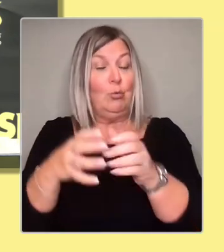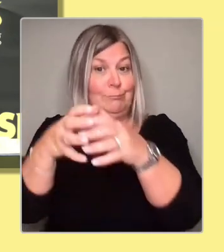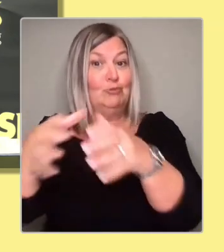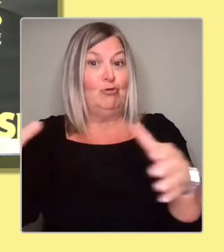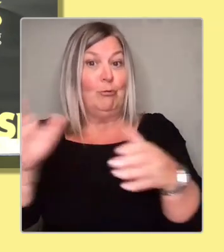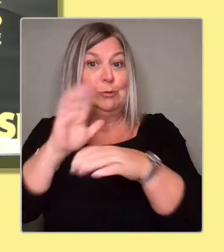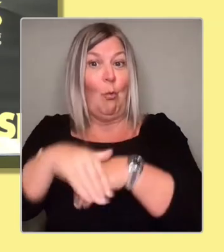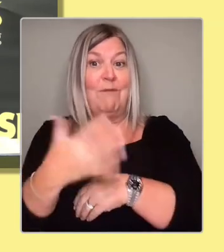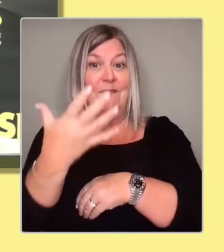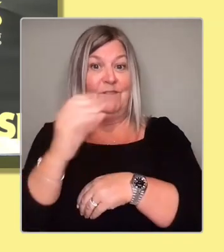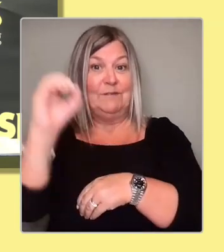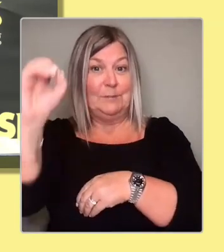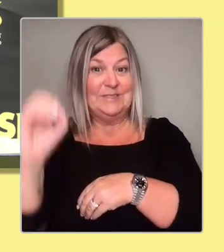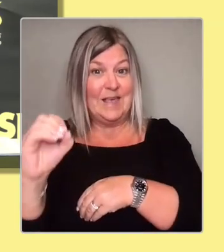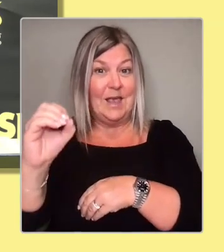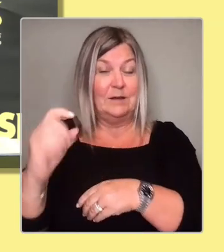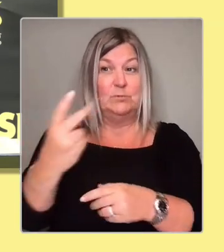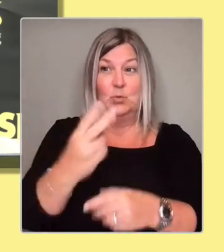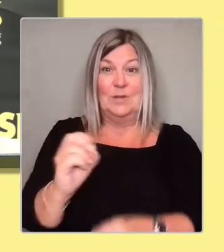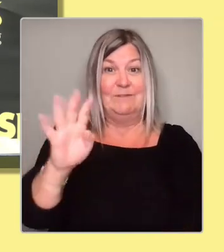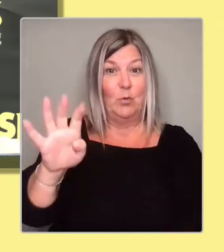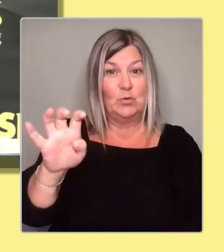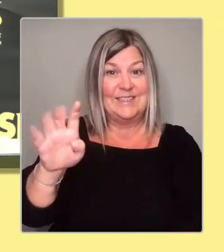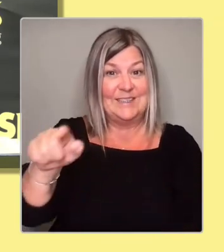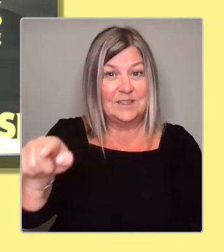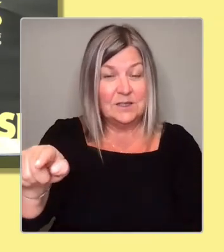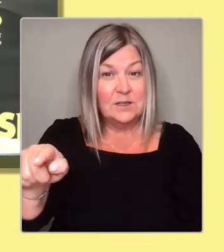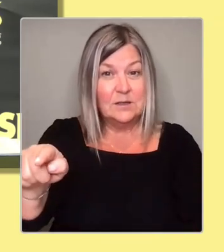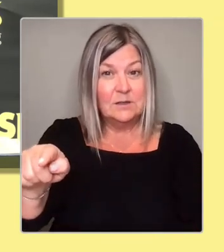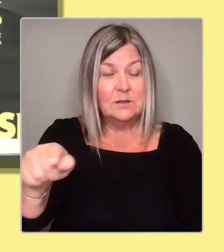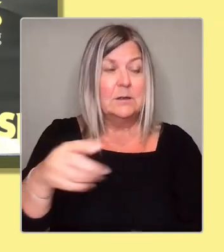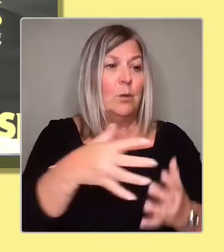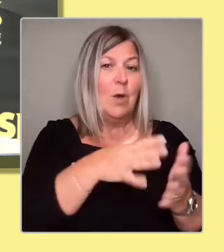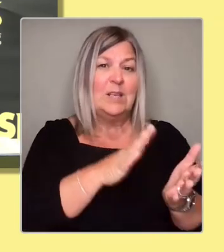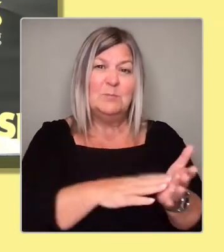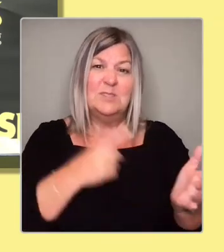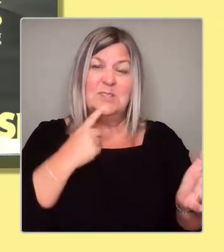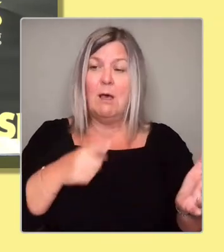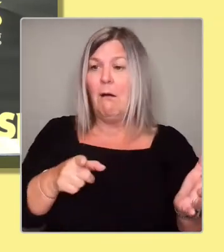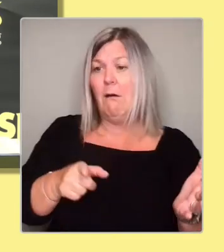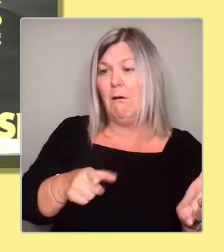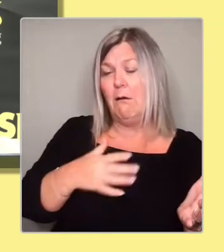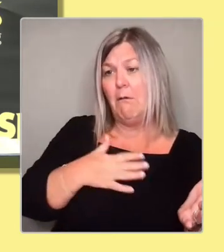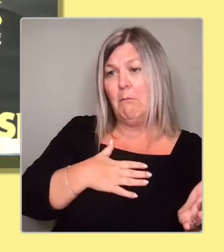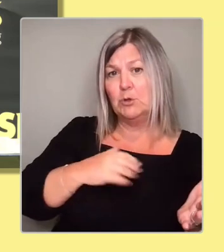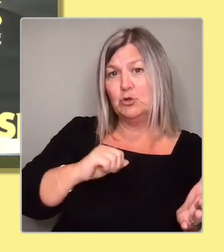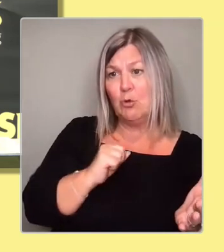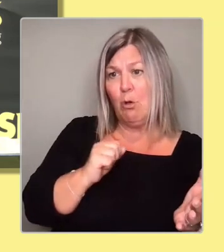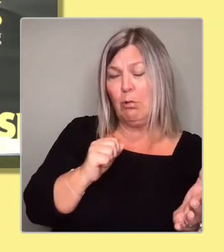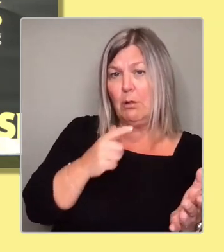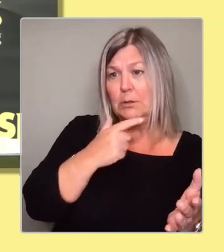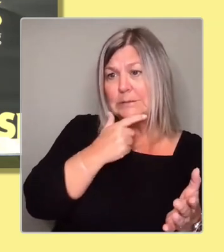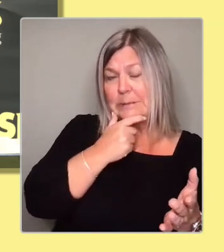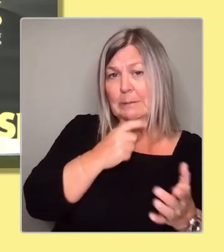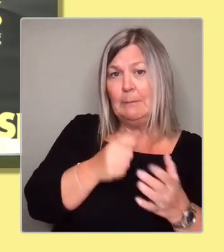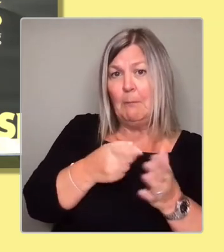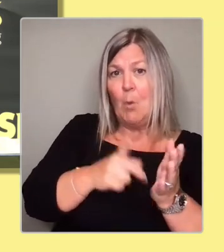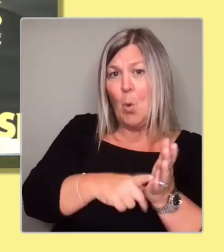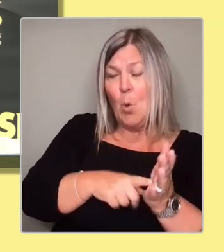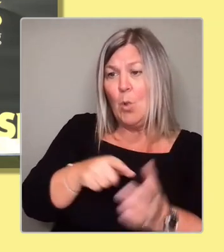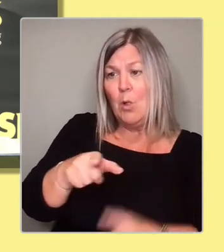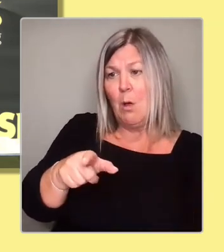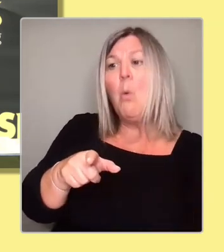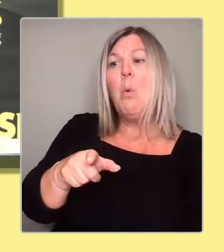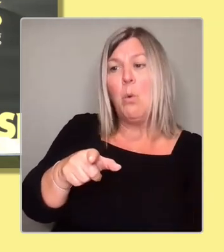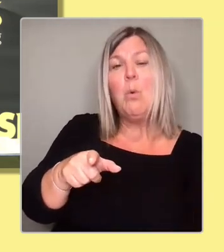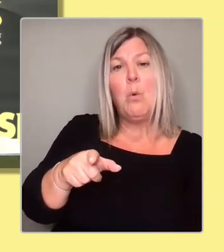Westminster look at those polls and go, oh my goodness, you know, Scotland's polling for independence. We must give them a section 30 order. They didn't